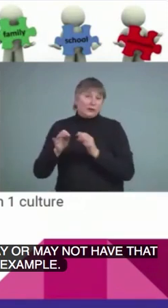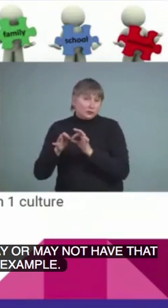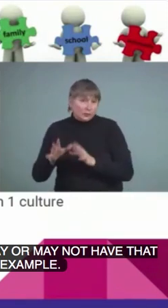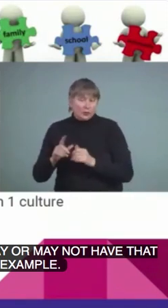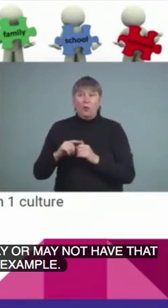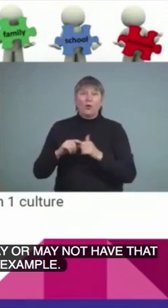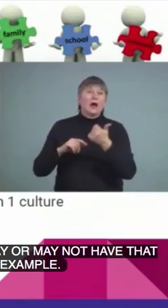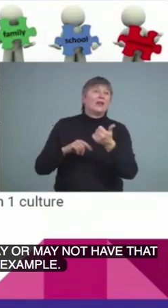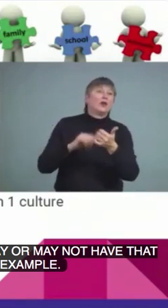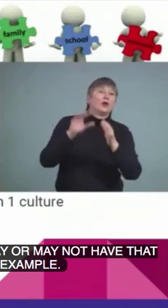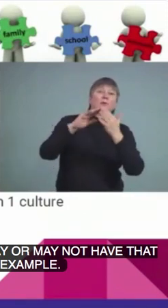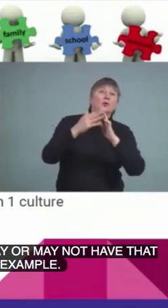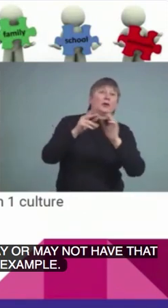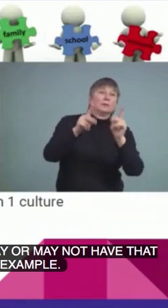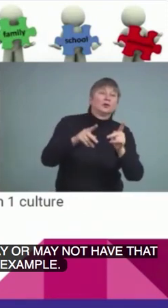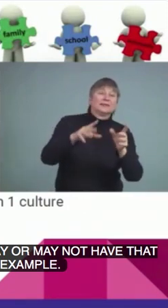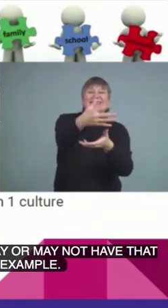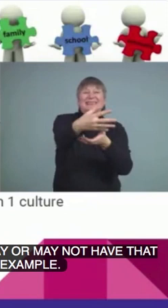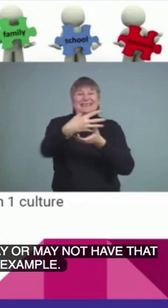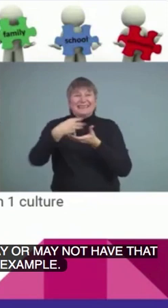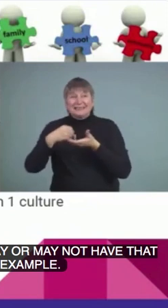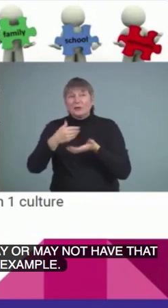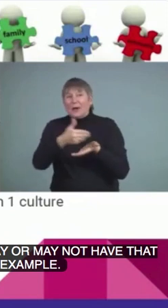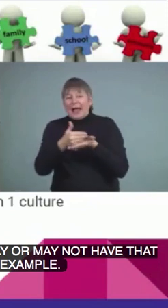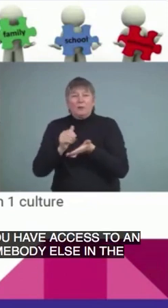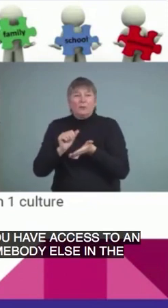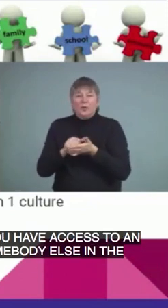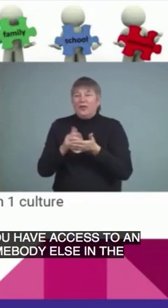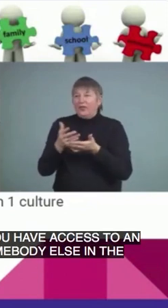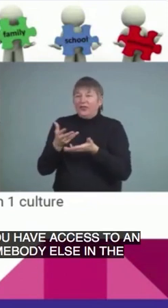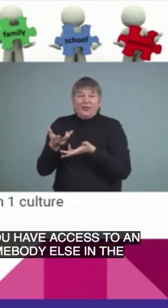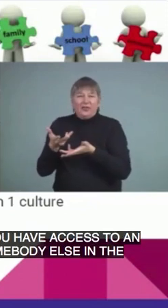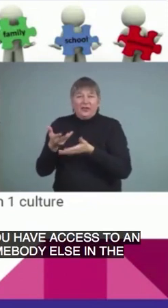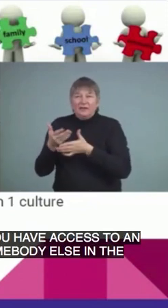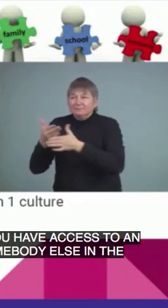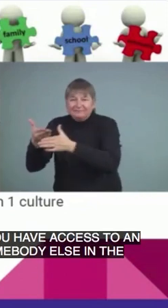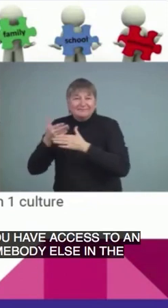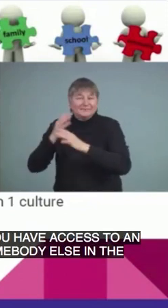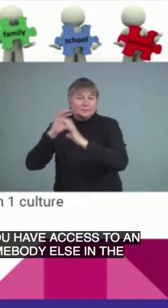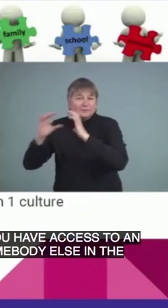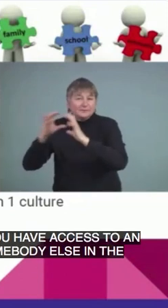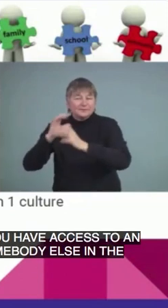community that can help sort of do that, that bridging, that cultural bridging.